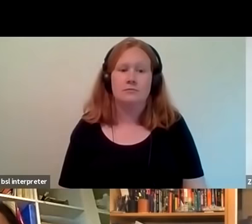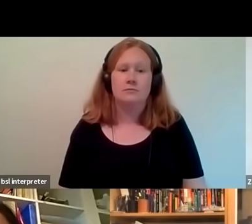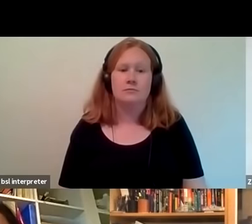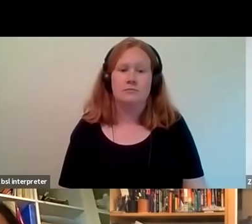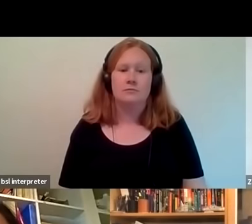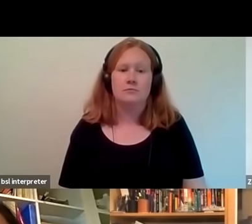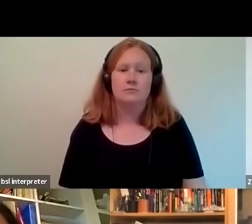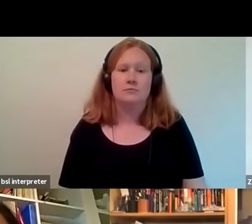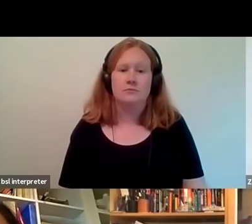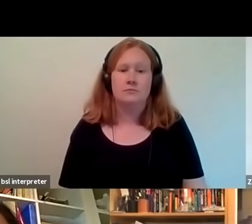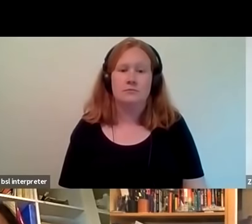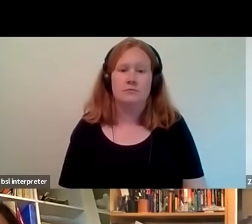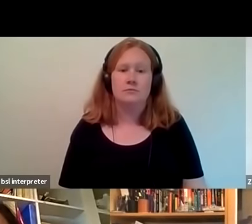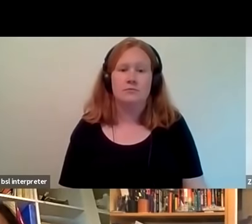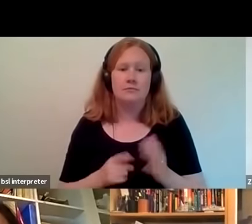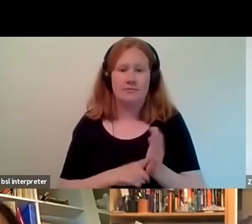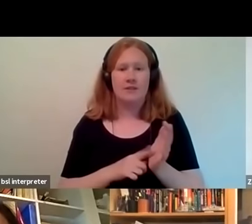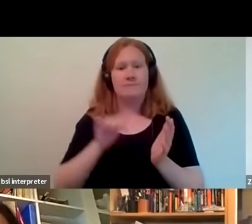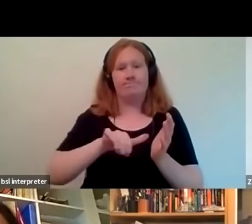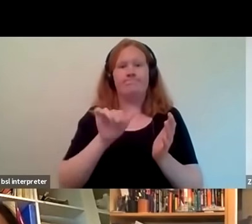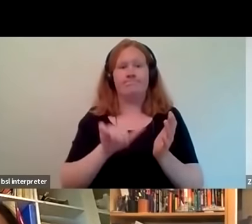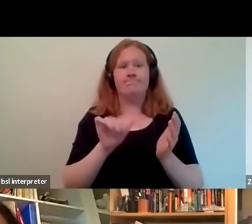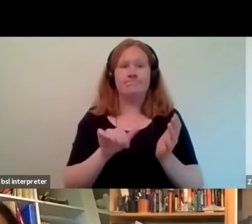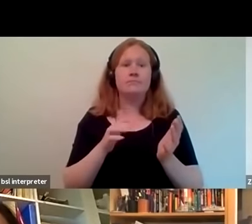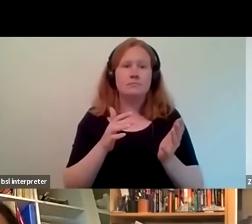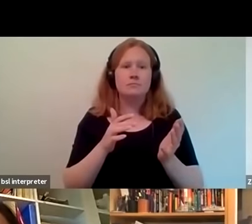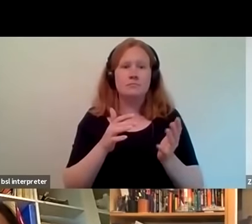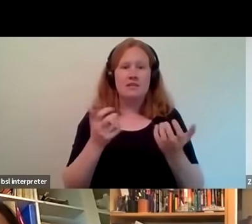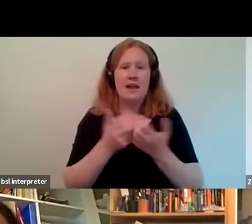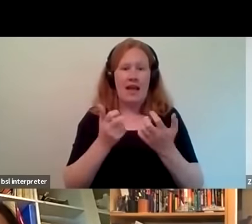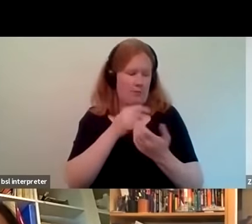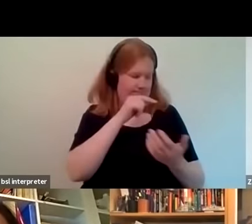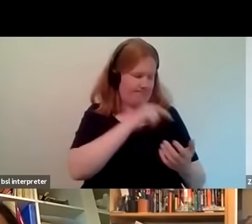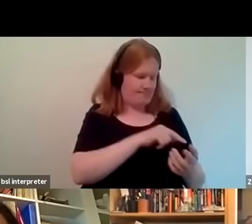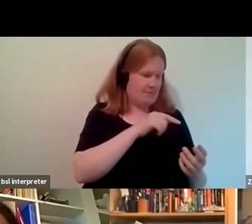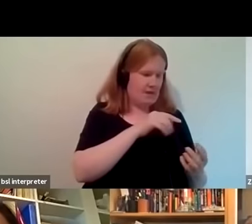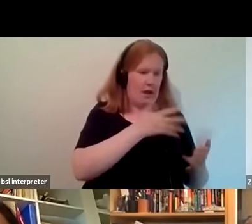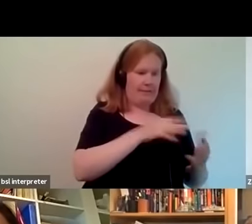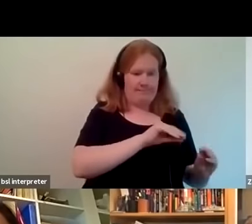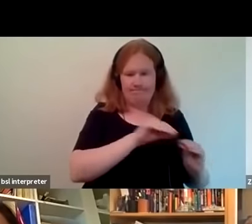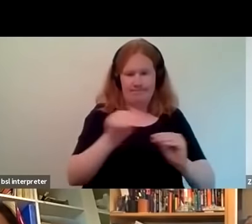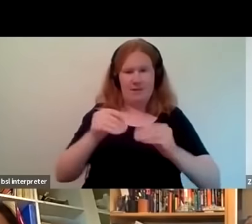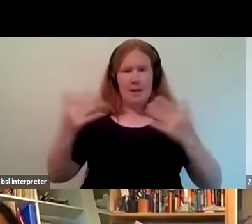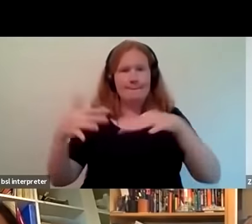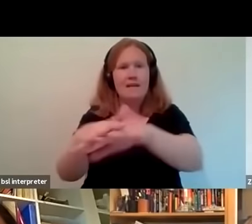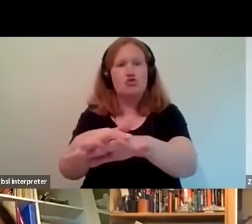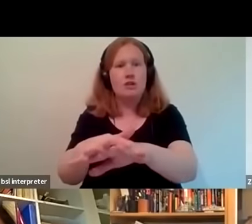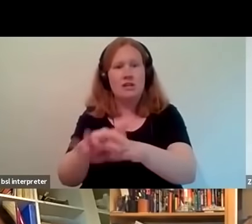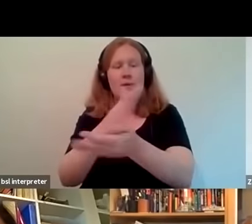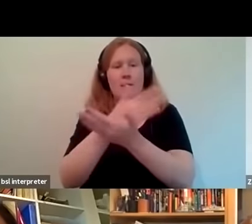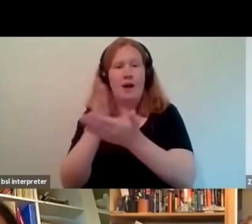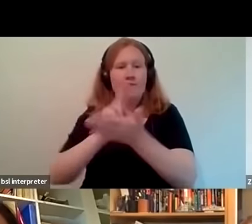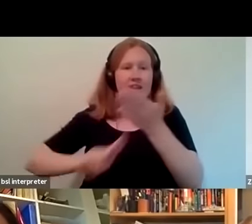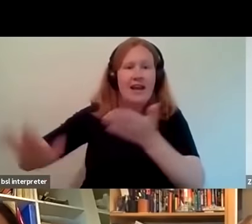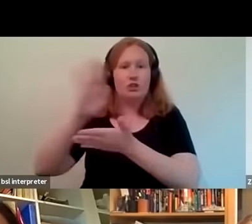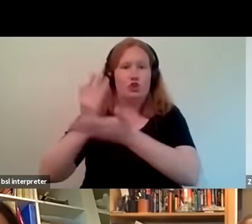yeah definitely um like putting it into the mainstream and and making this part of the the national national story